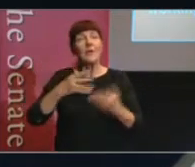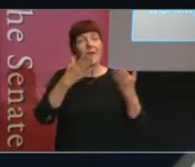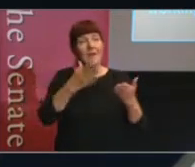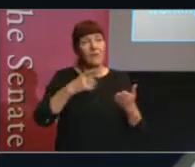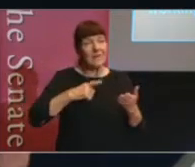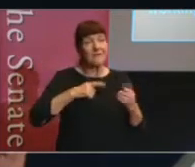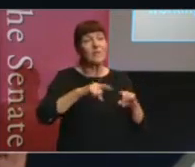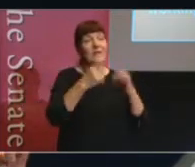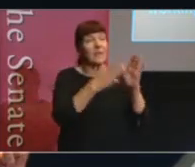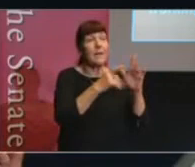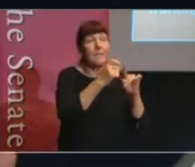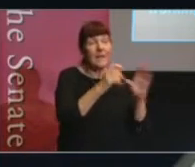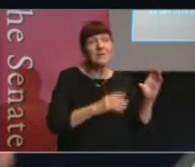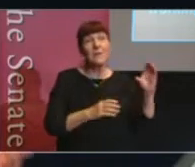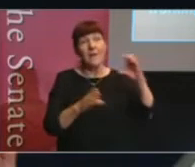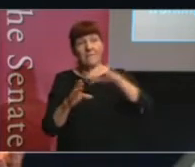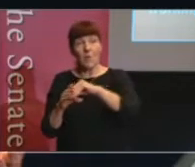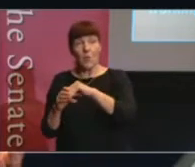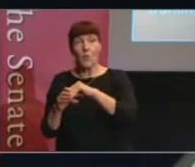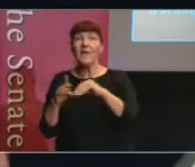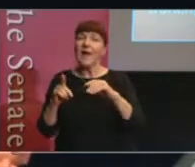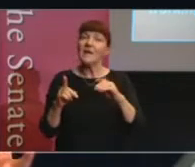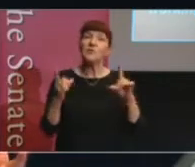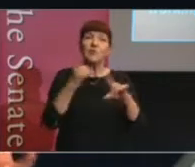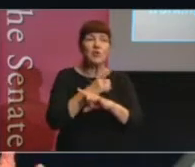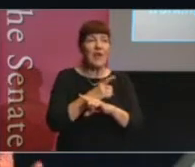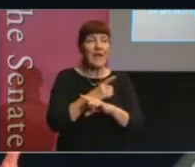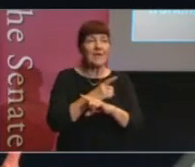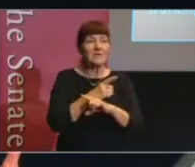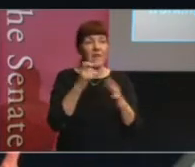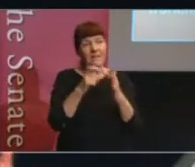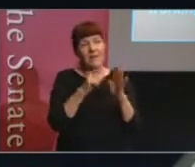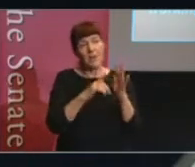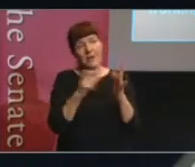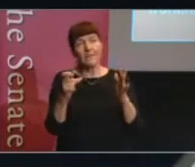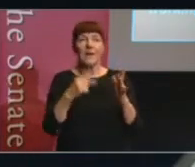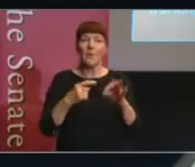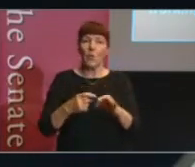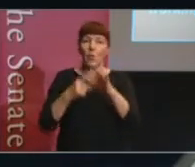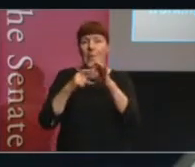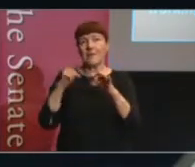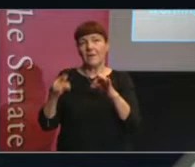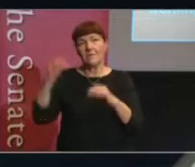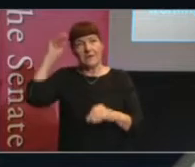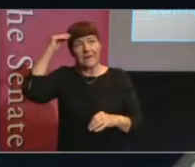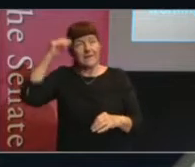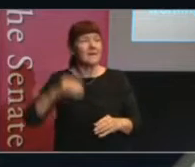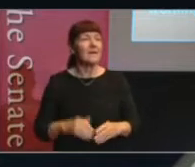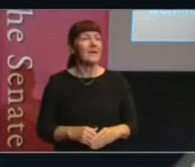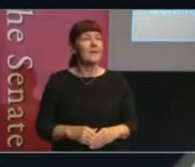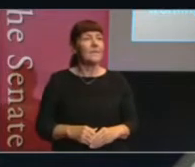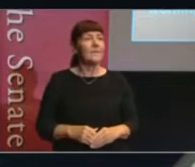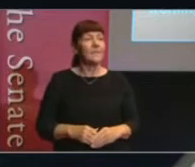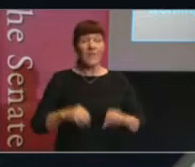and so then you change the dynamic and the quality of that committee. And the